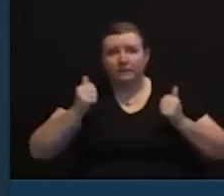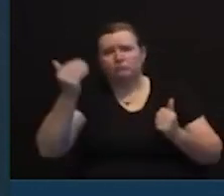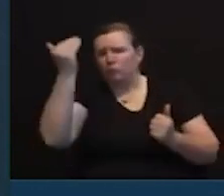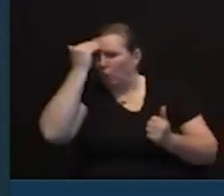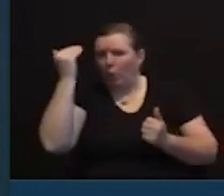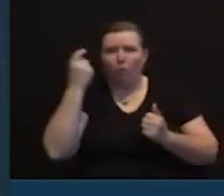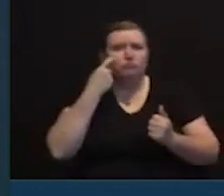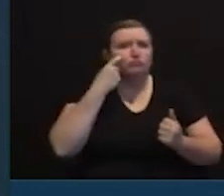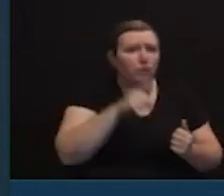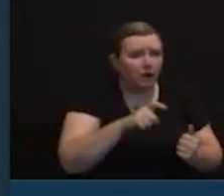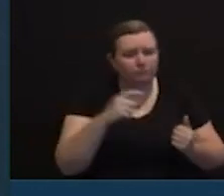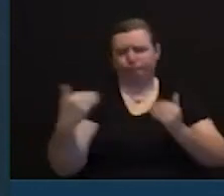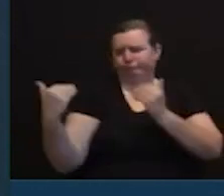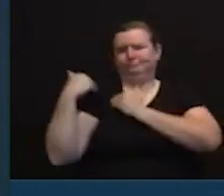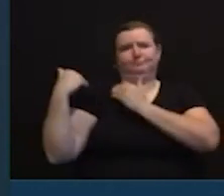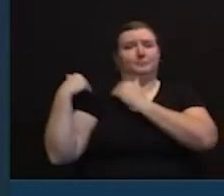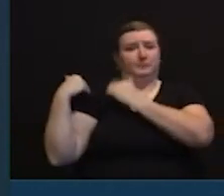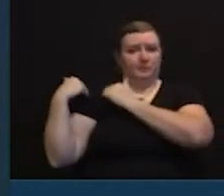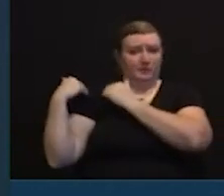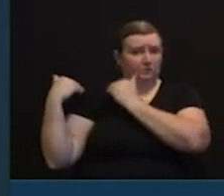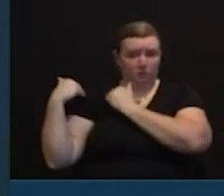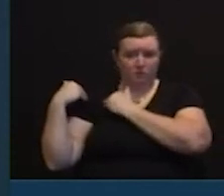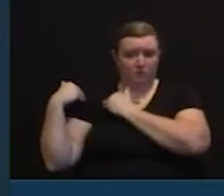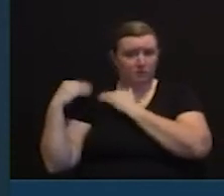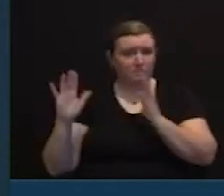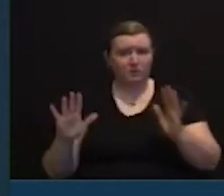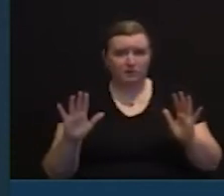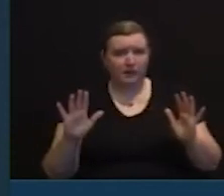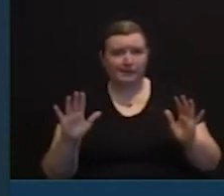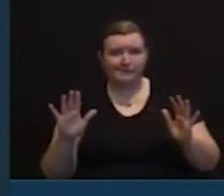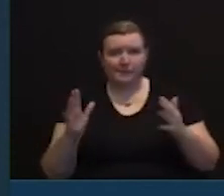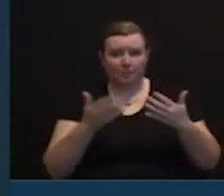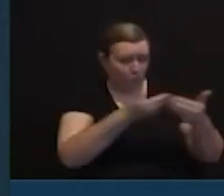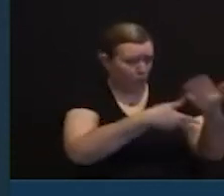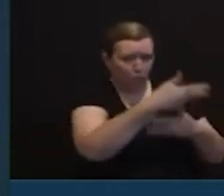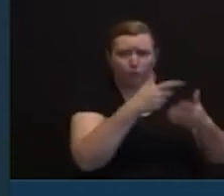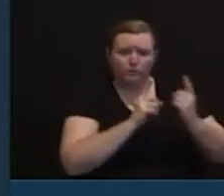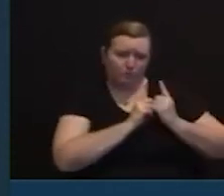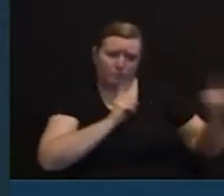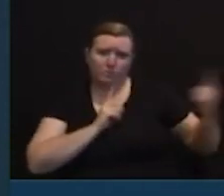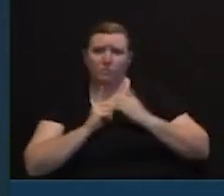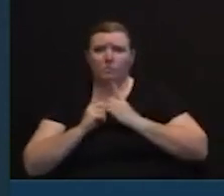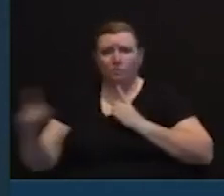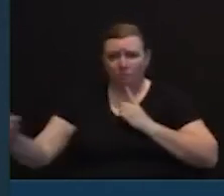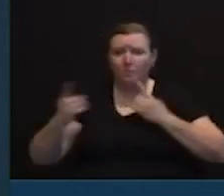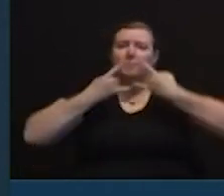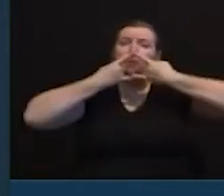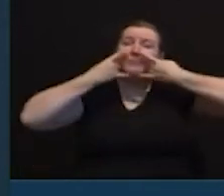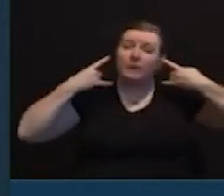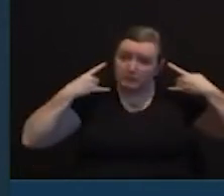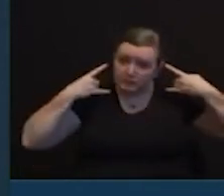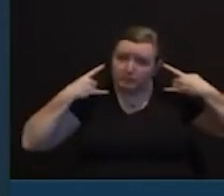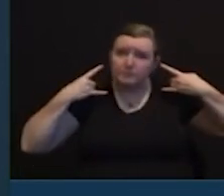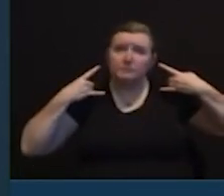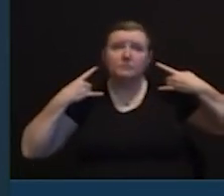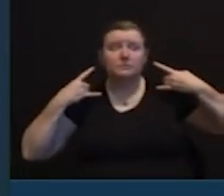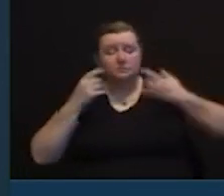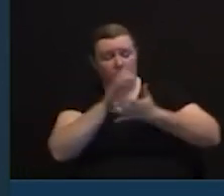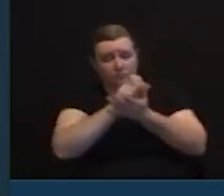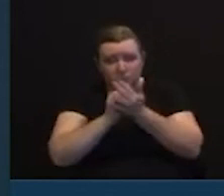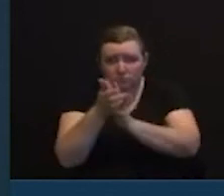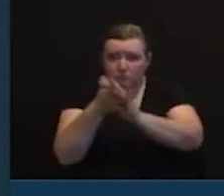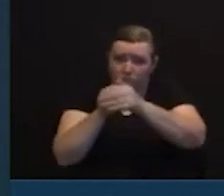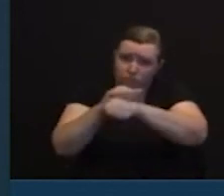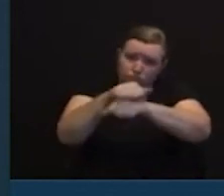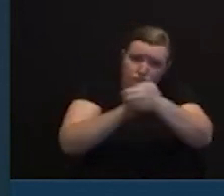up on social distancing, on wearing our masks, or on practicing strong hand hygiene. We have got to get back